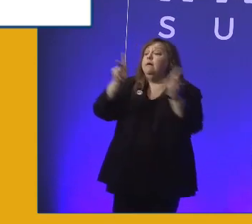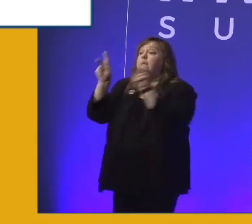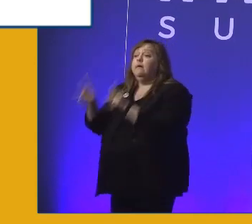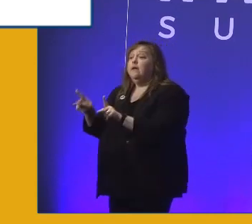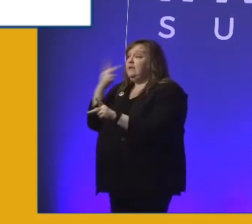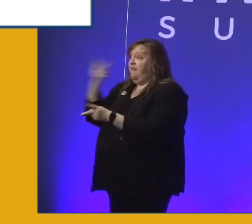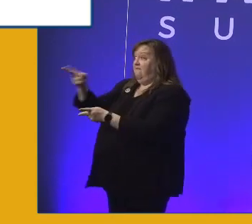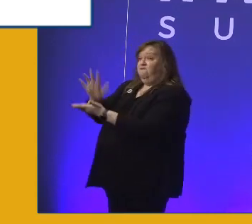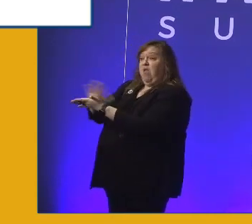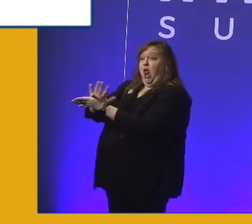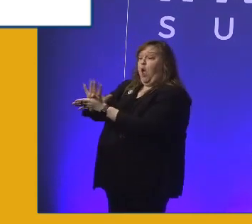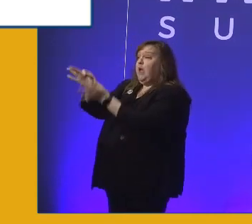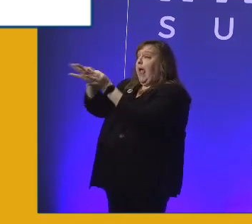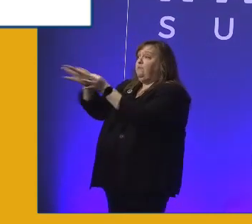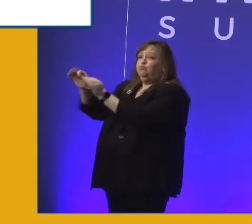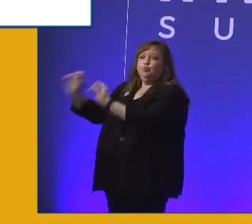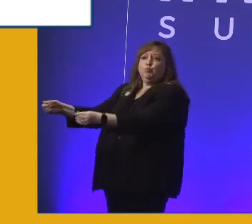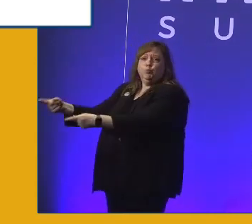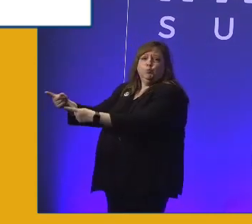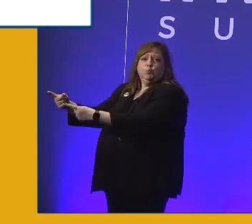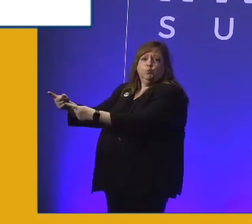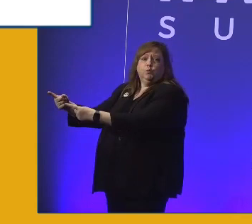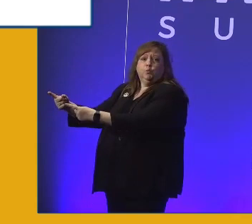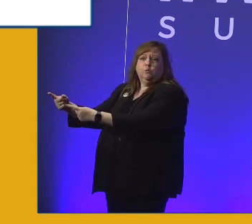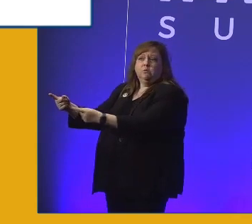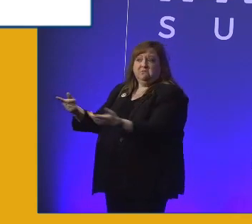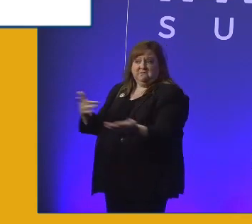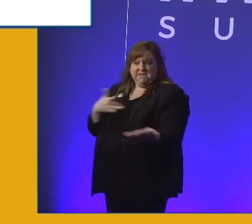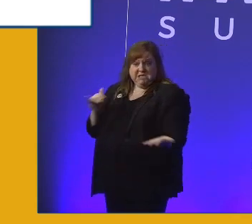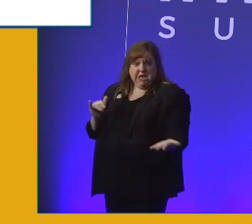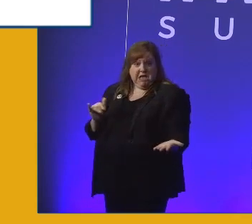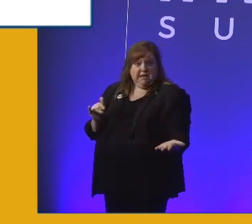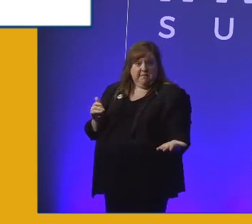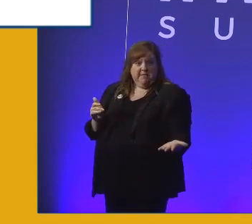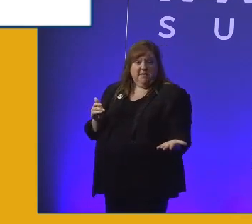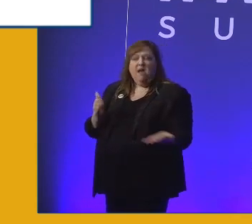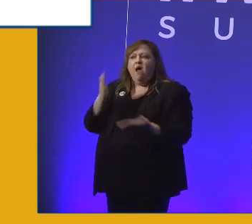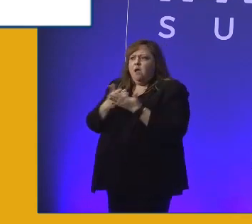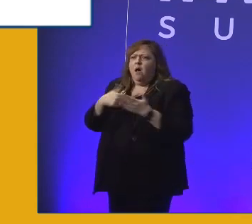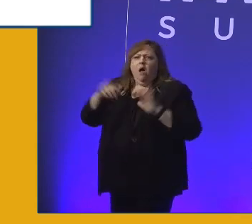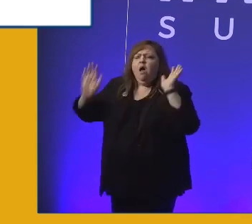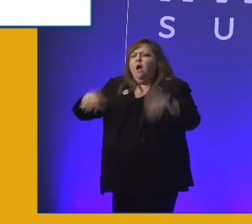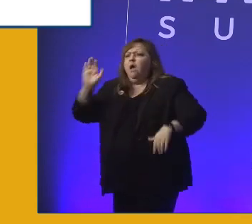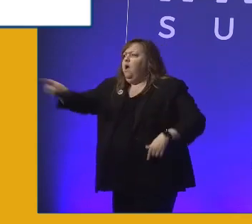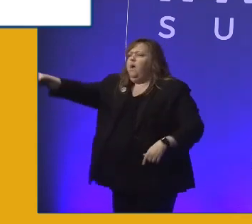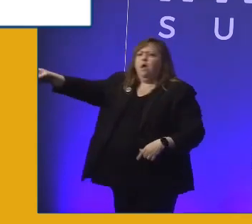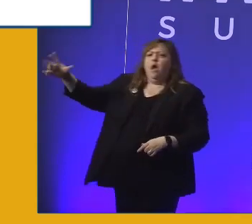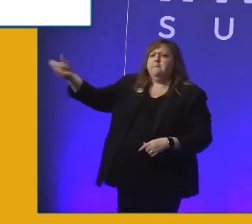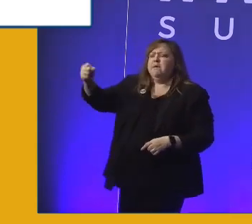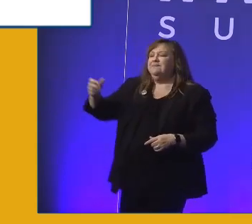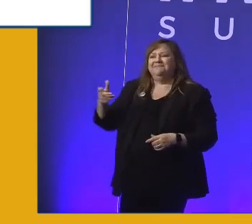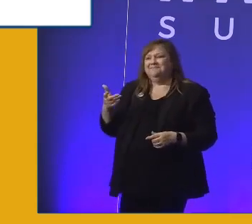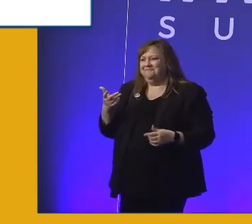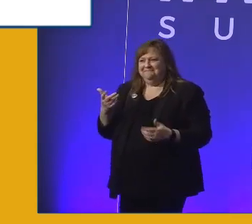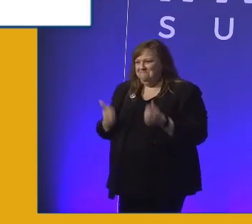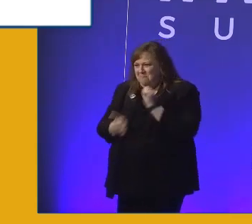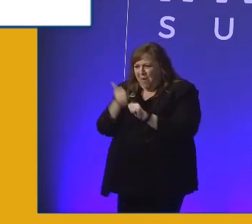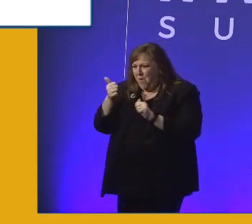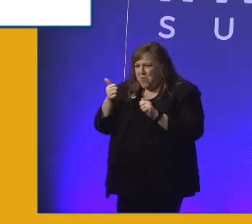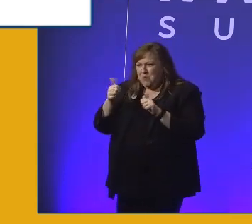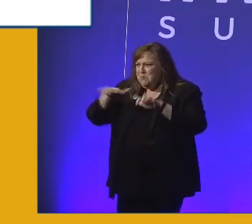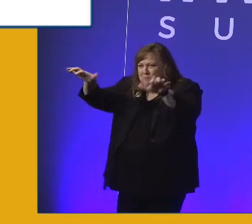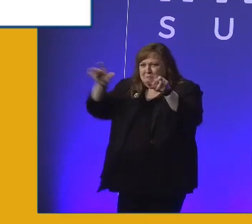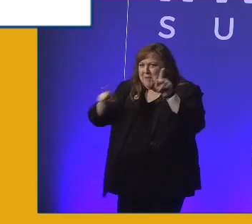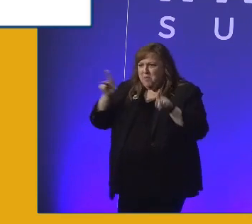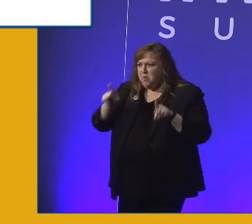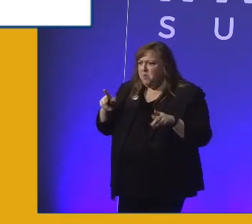video that is not captioned? Probably not. Some of us who are really passionate about it are, but we're not there in the mainstream where it feels